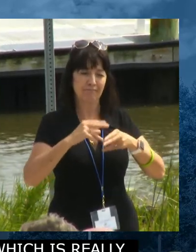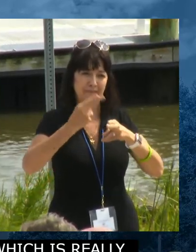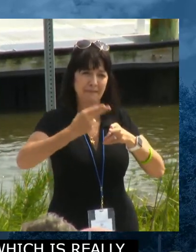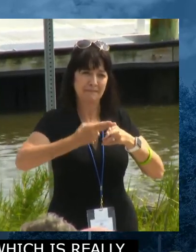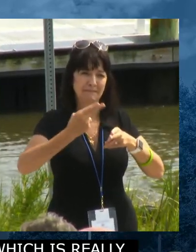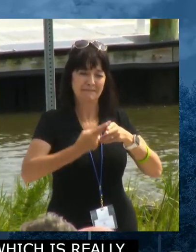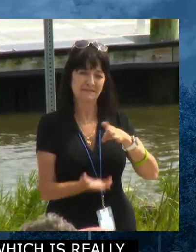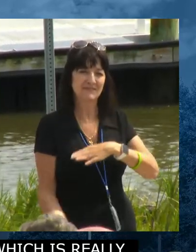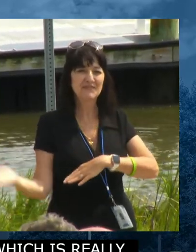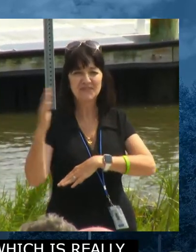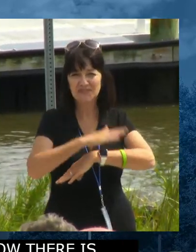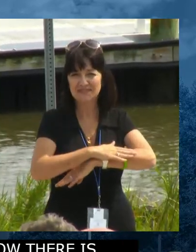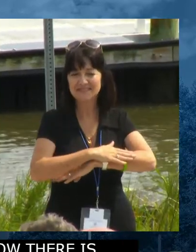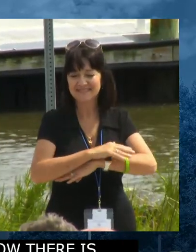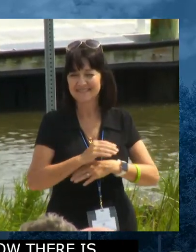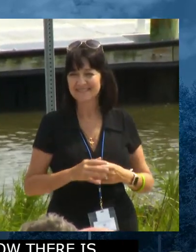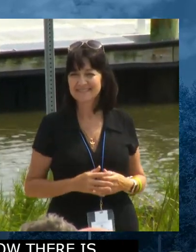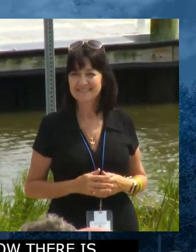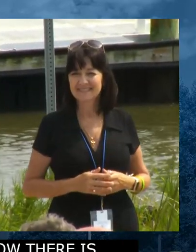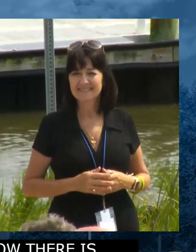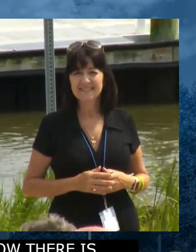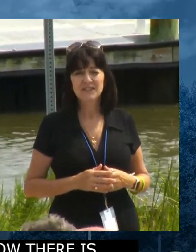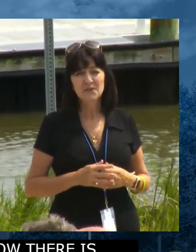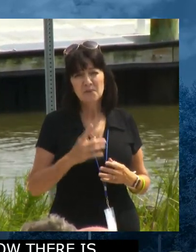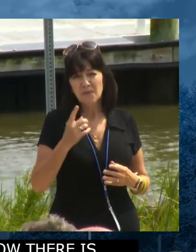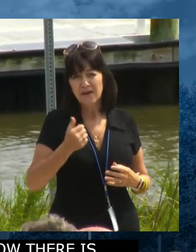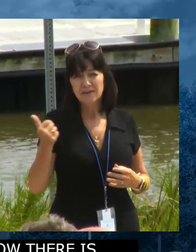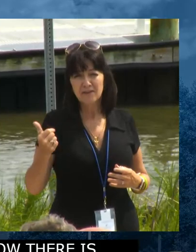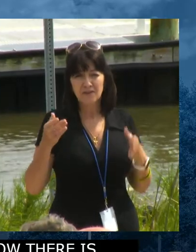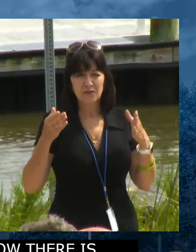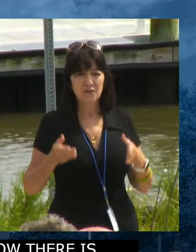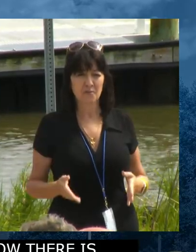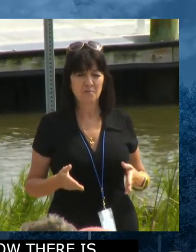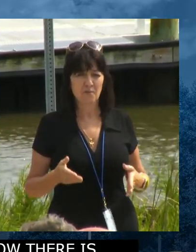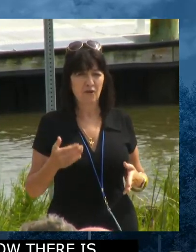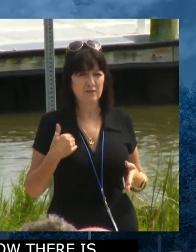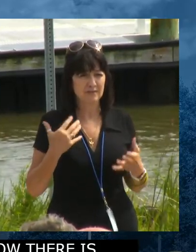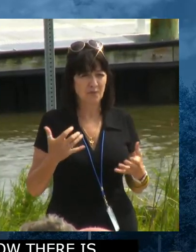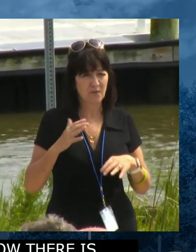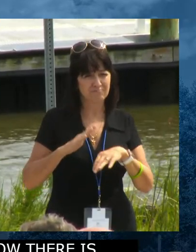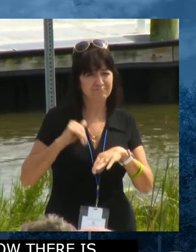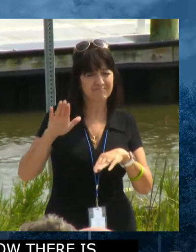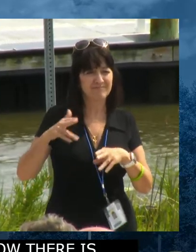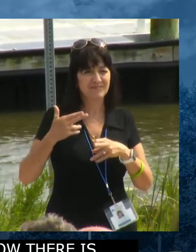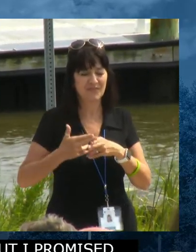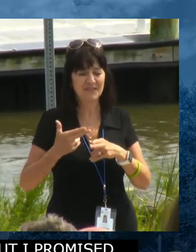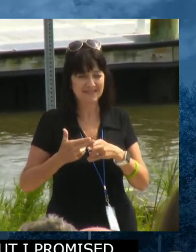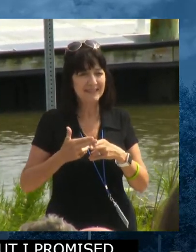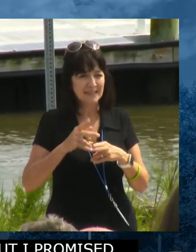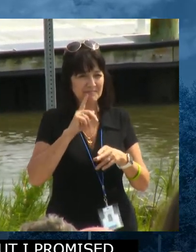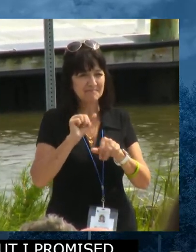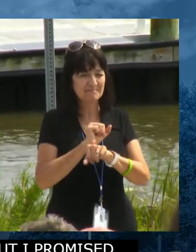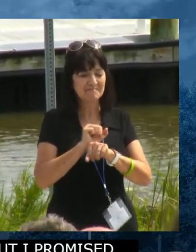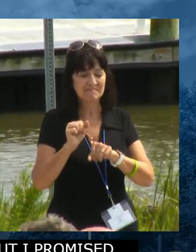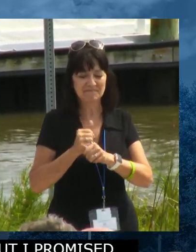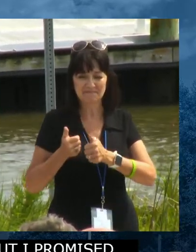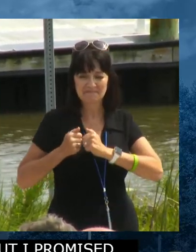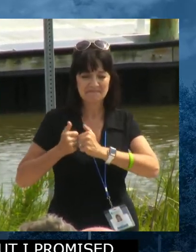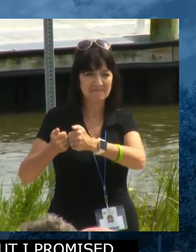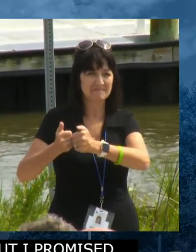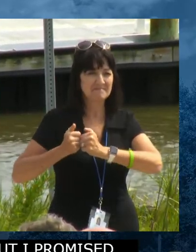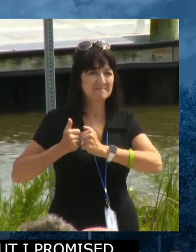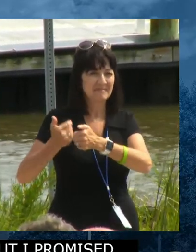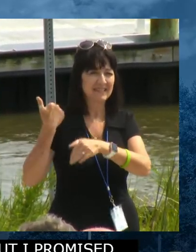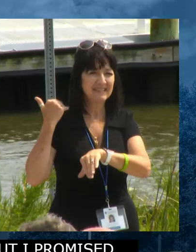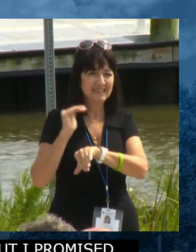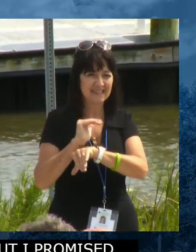um, so, uh, the one other person I, I want to recognize and, and we texted with each other last night and he was scheduled